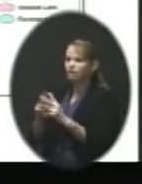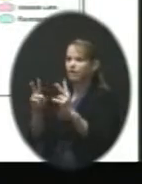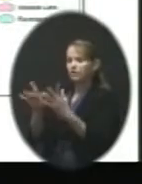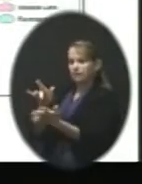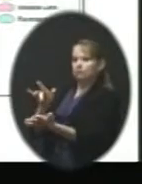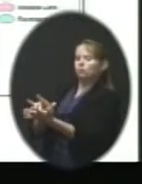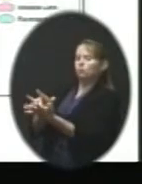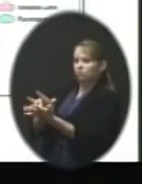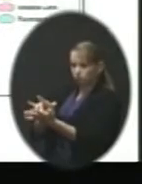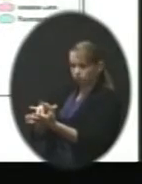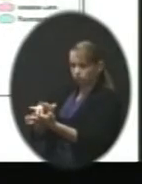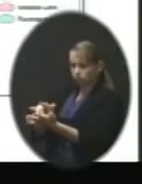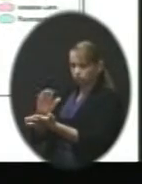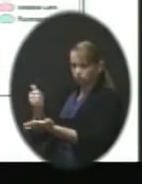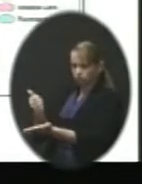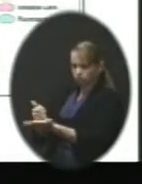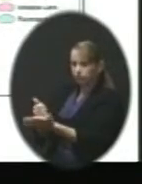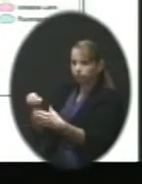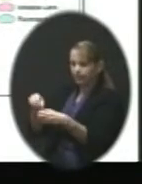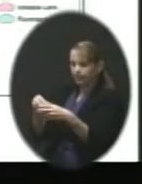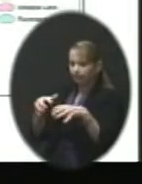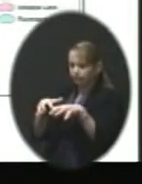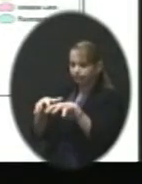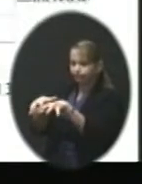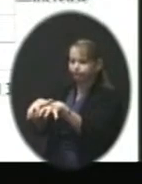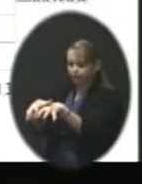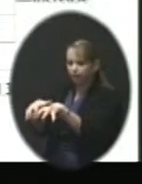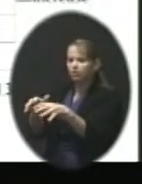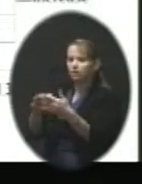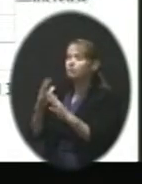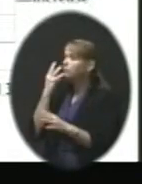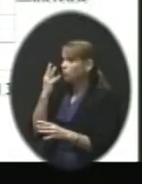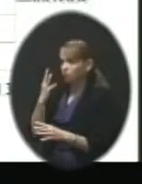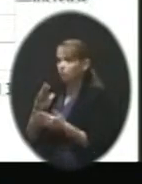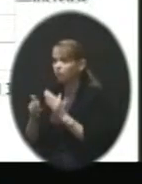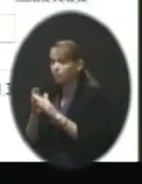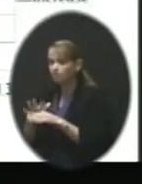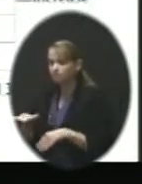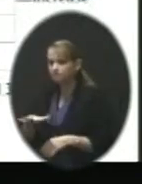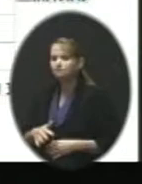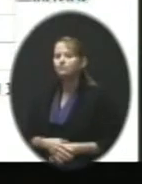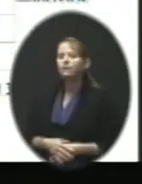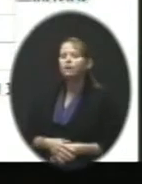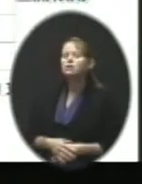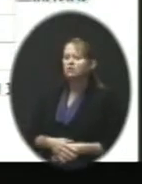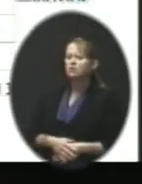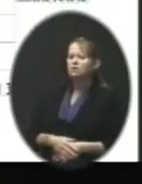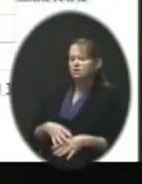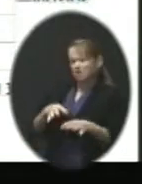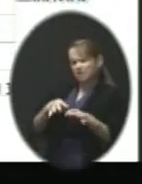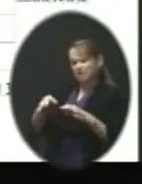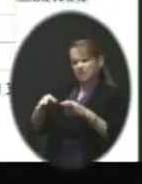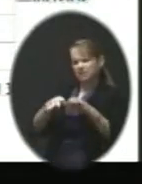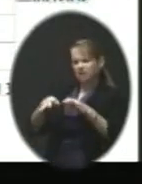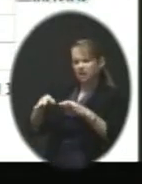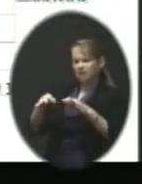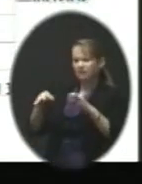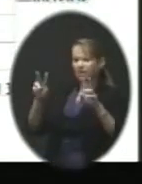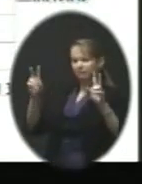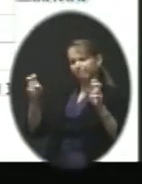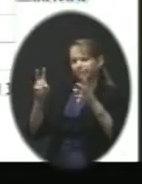in a very dense community, a lovely dense community. Let me walk you through a little bit the enrollment story